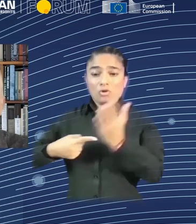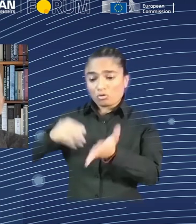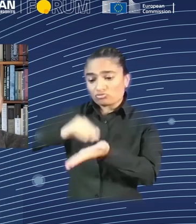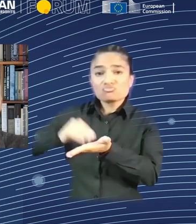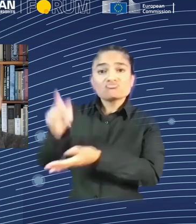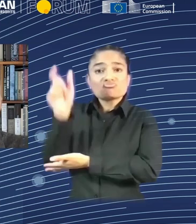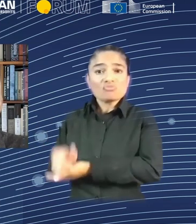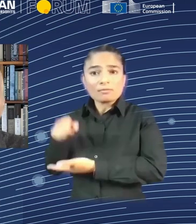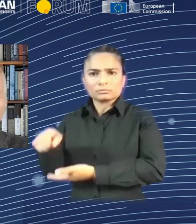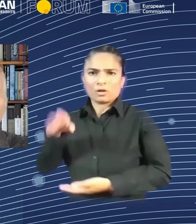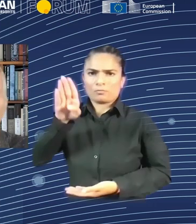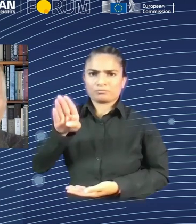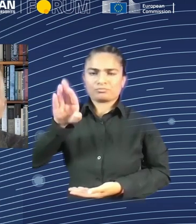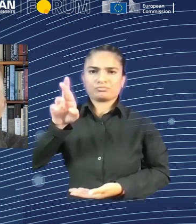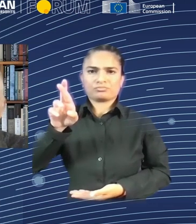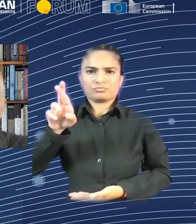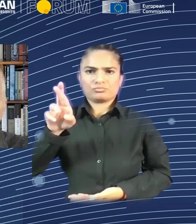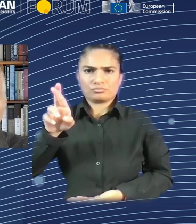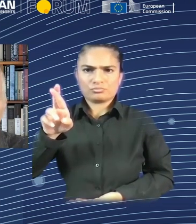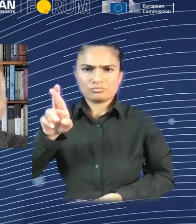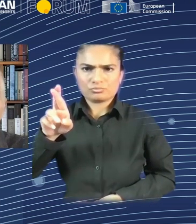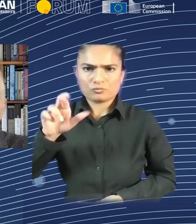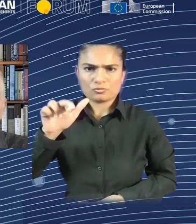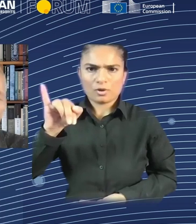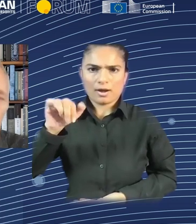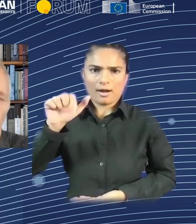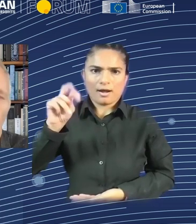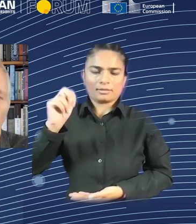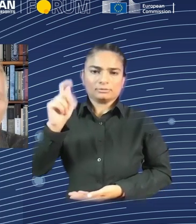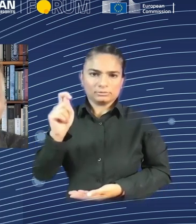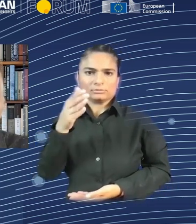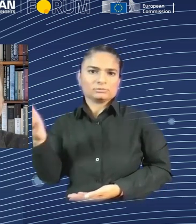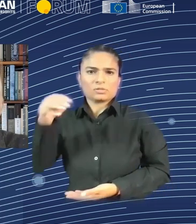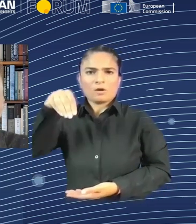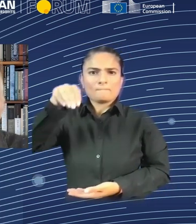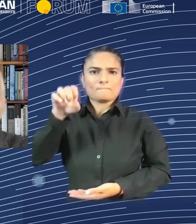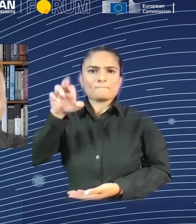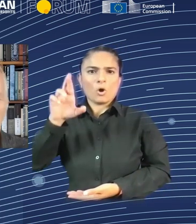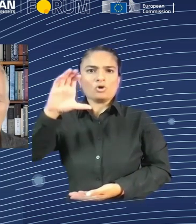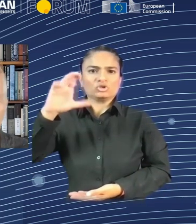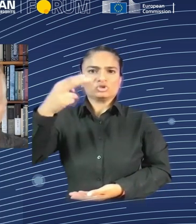rethinking the Luddites and how that applies to today's technology. It's just out. He wrote a column in the